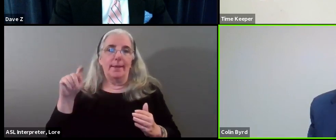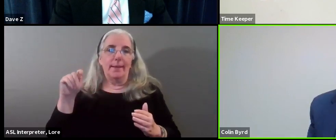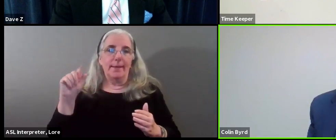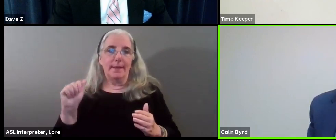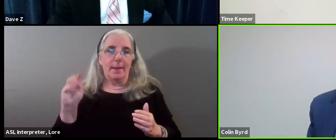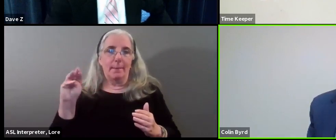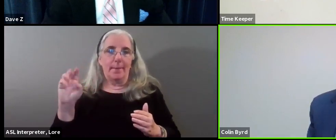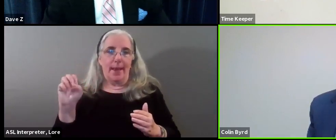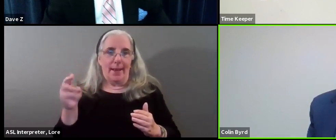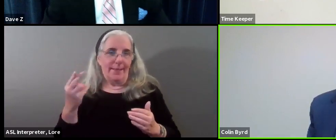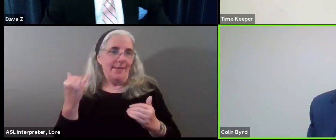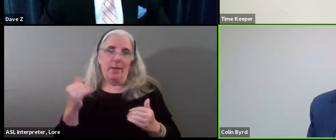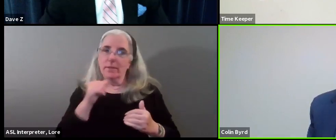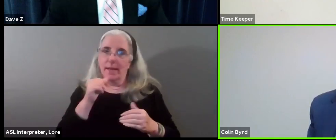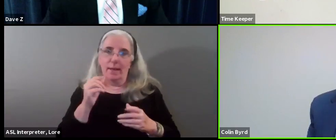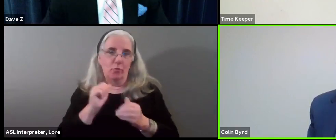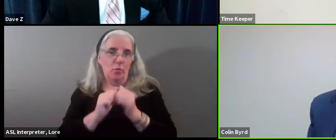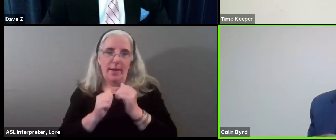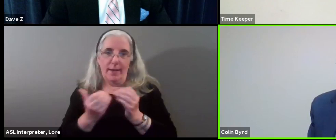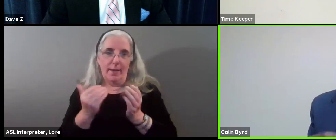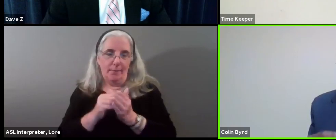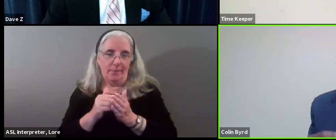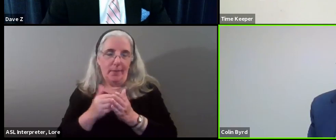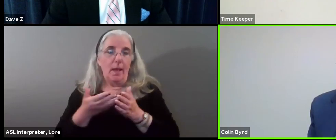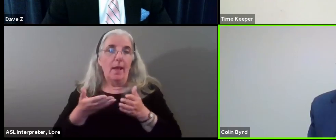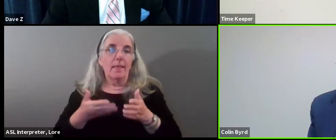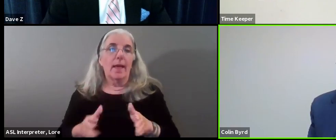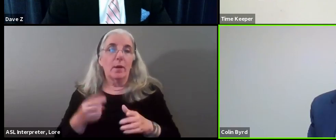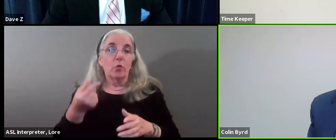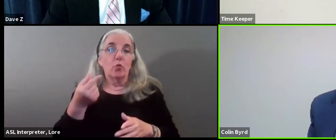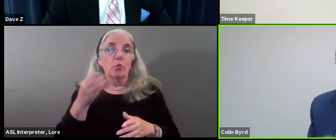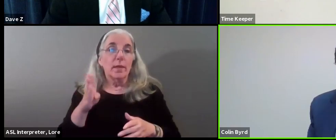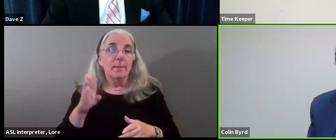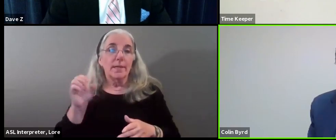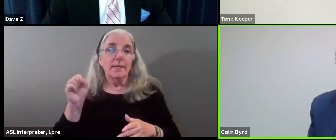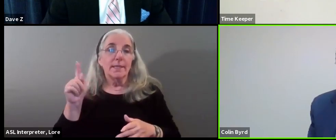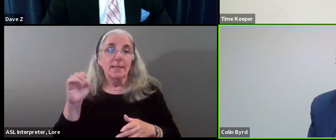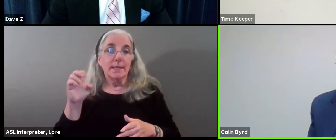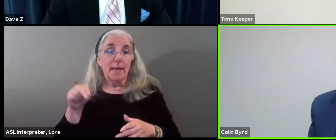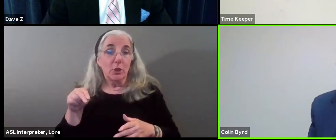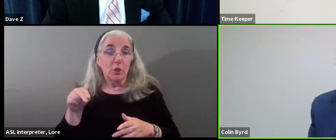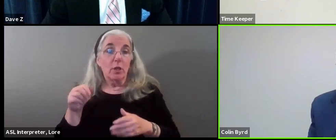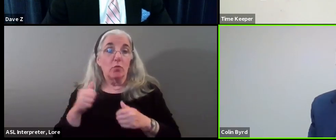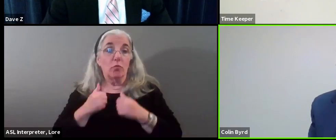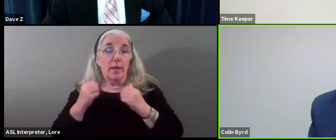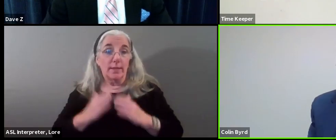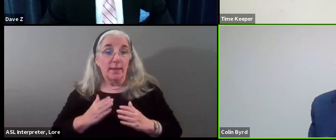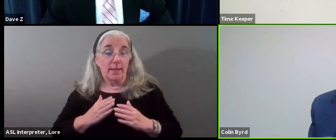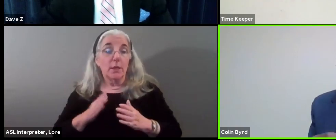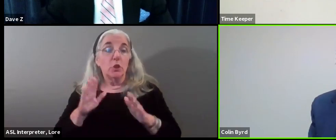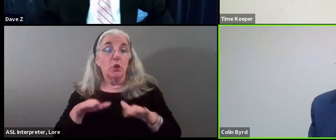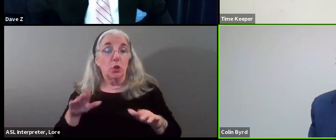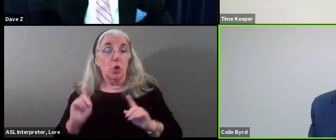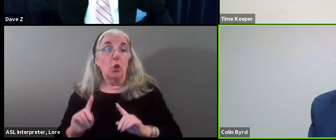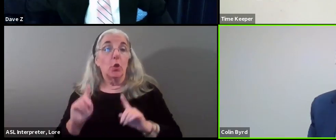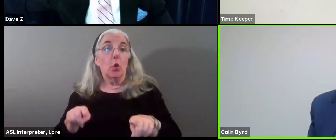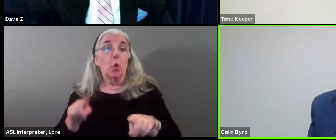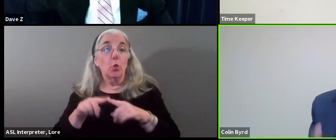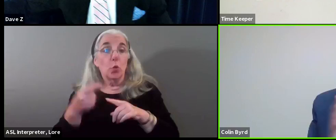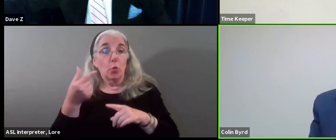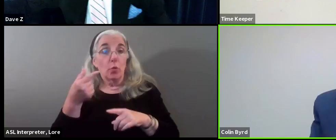council to allow Greenbelt station residents' children to go to Greenbelt Elementary